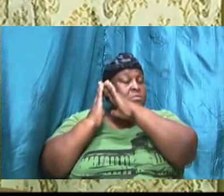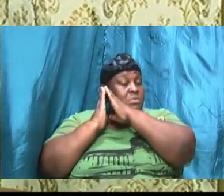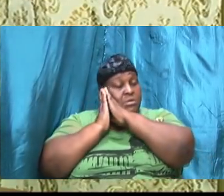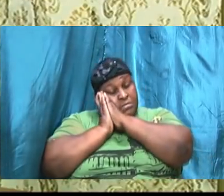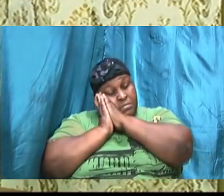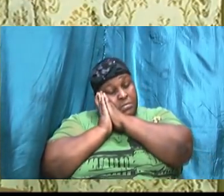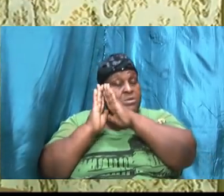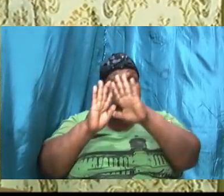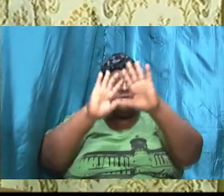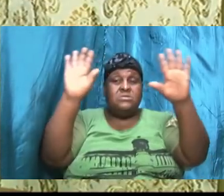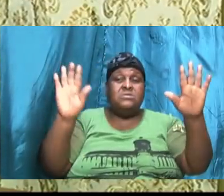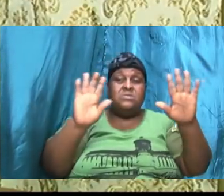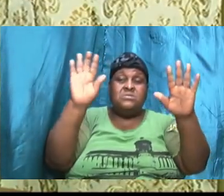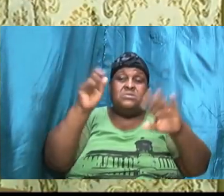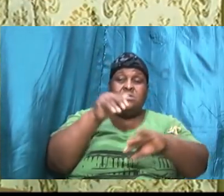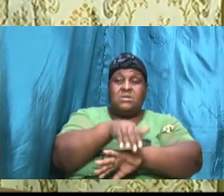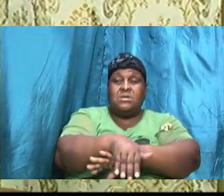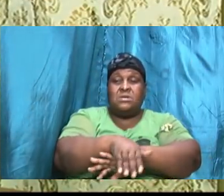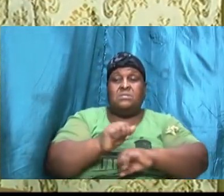then,